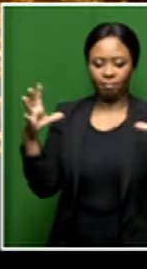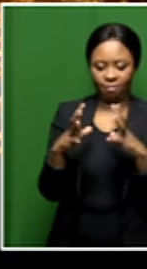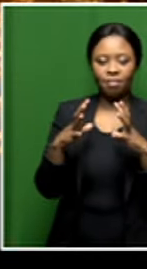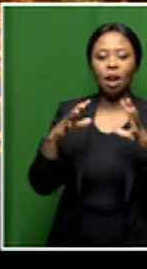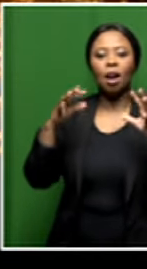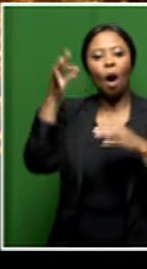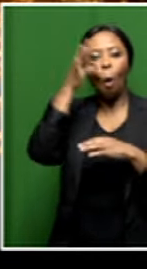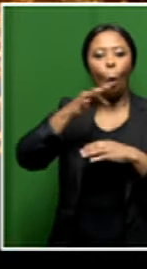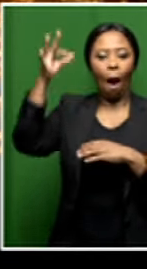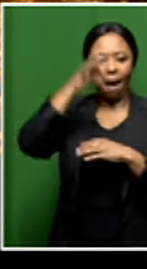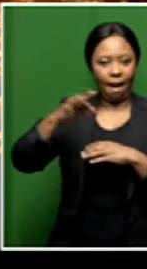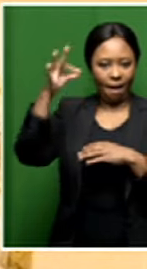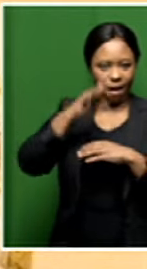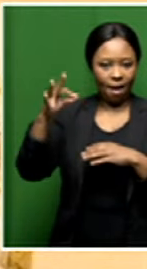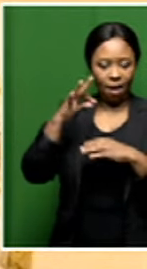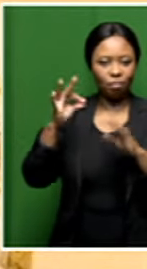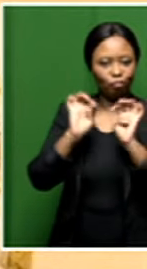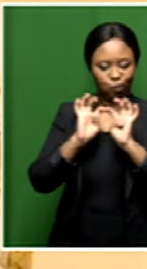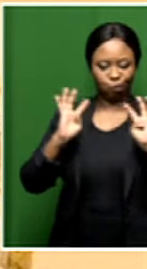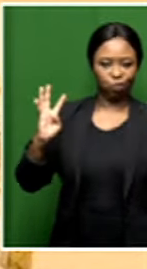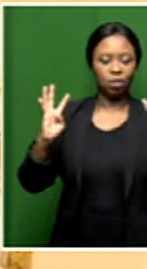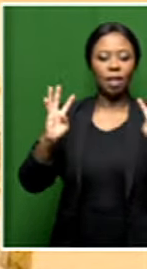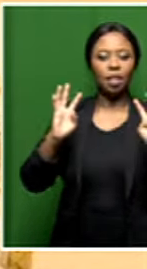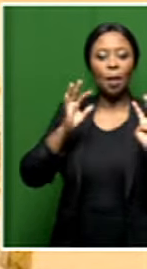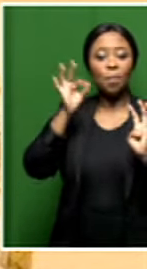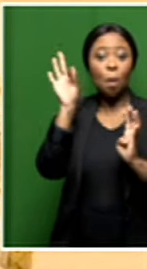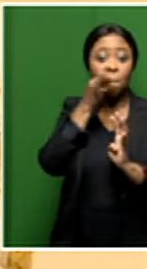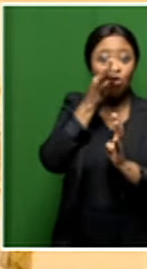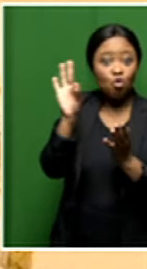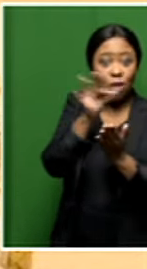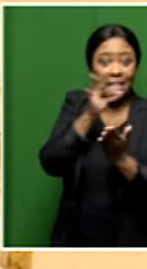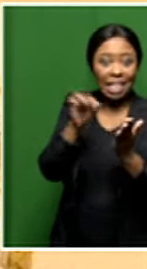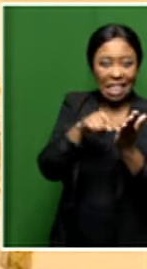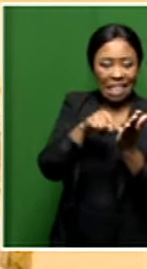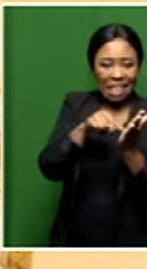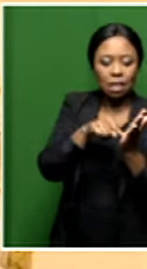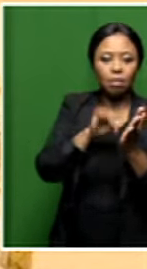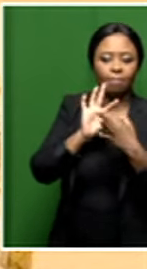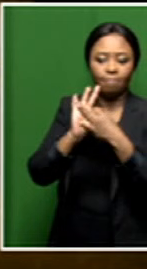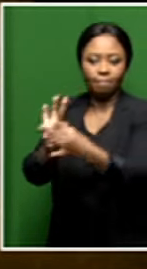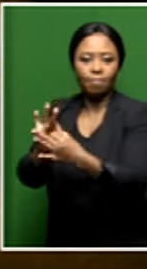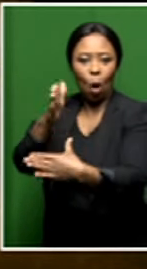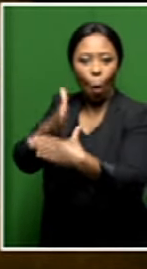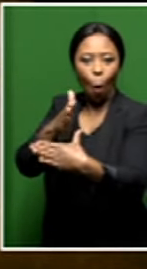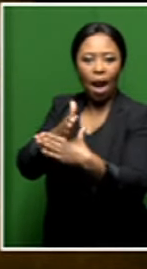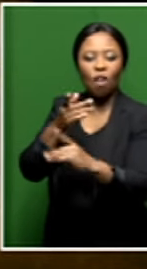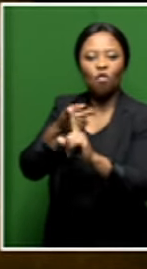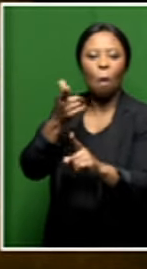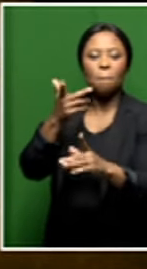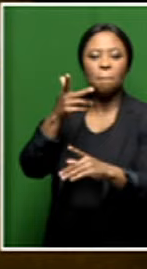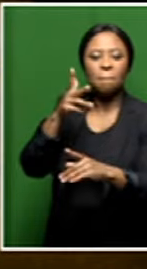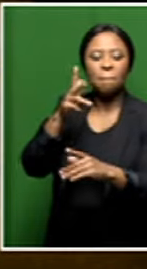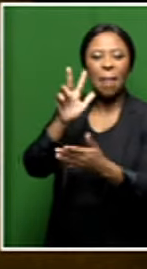with with with music that that that respond to that particular work from the 80s, but also